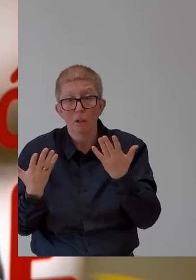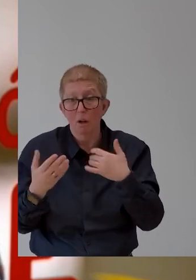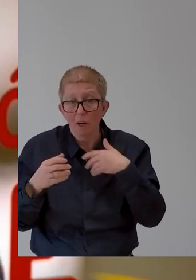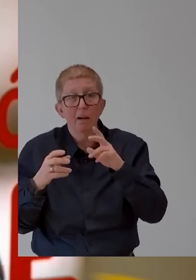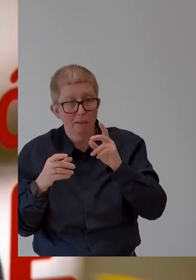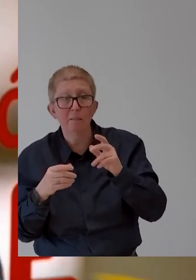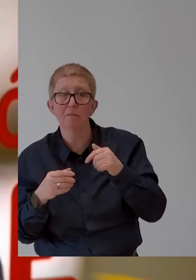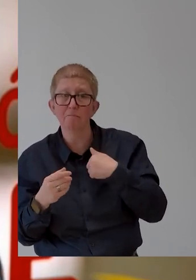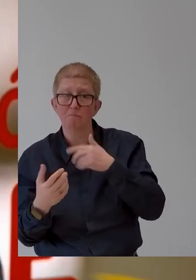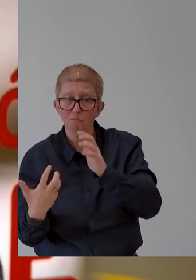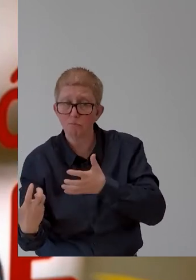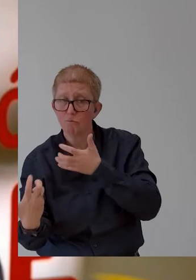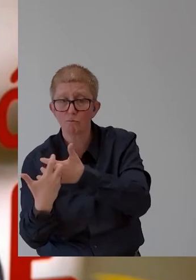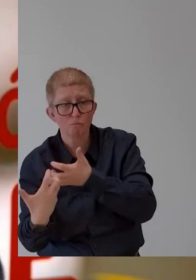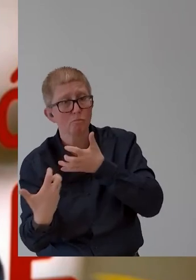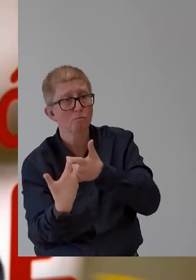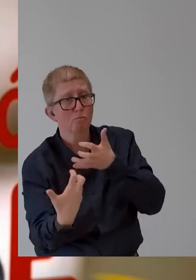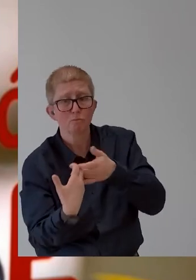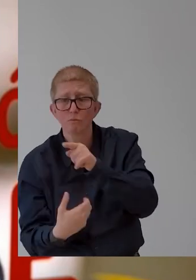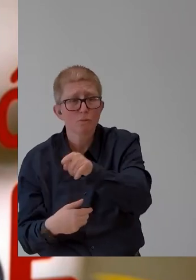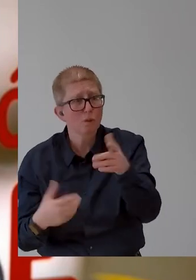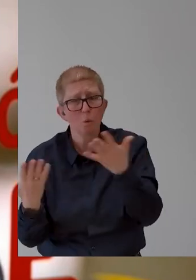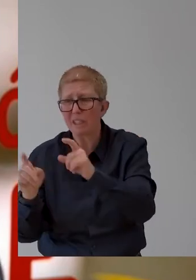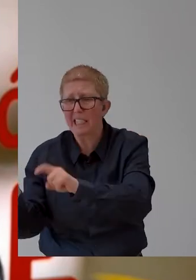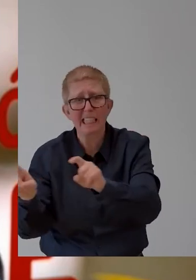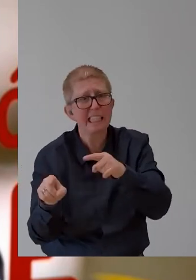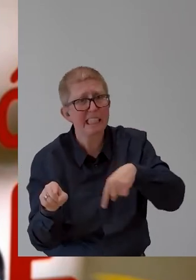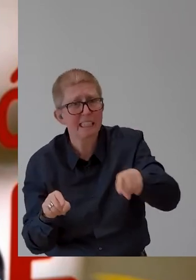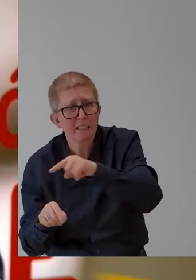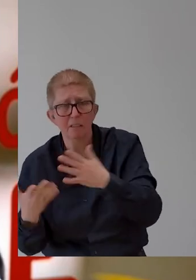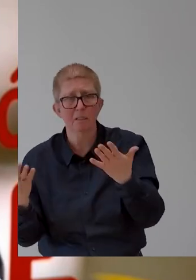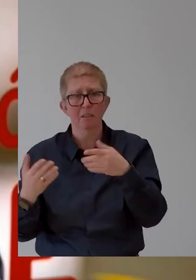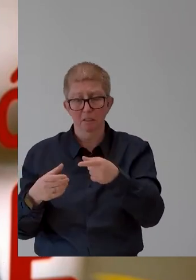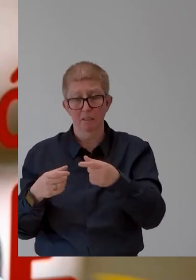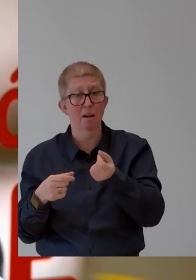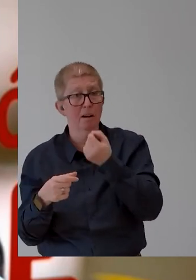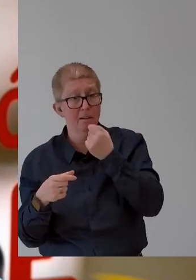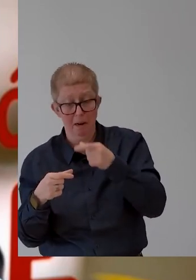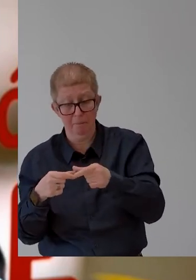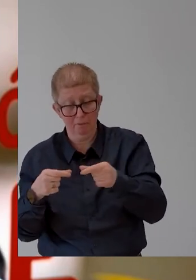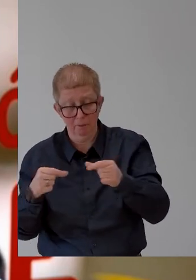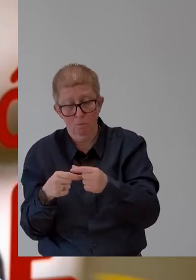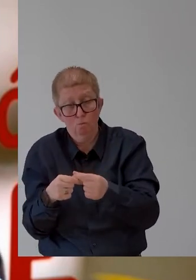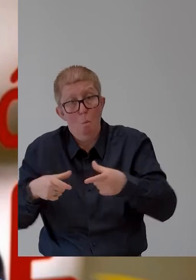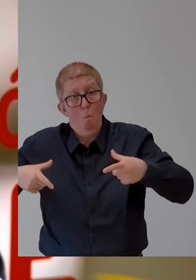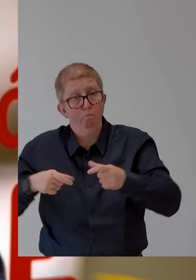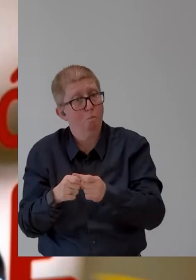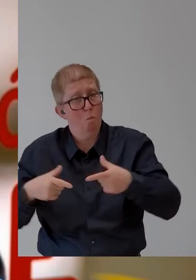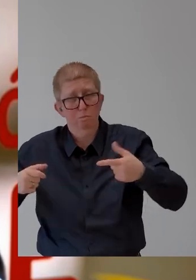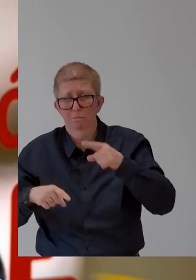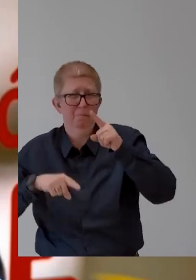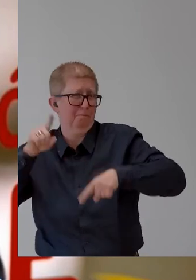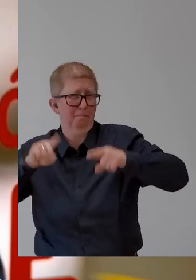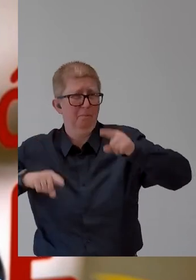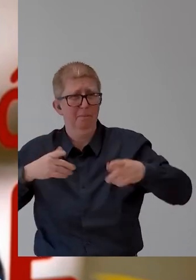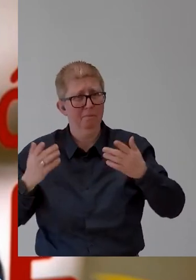put inside all the pills they use every day. So yes, we are working with all types of disabilities.